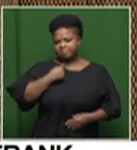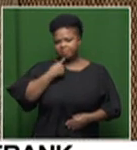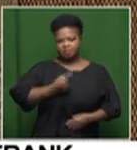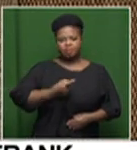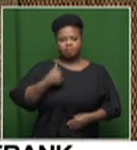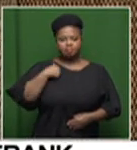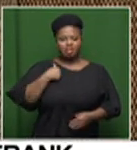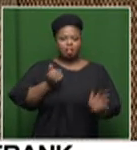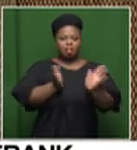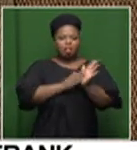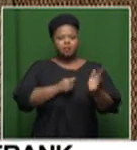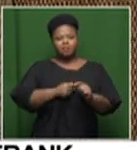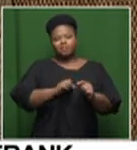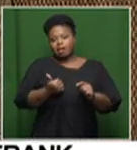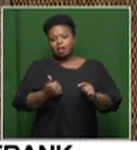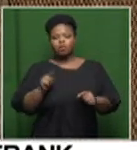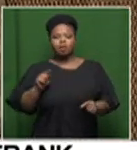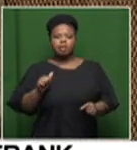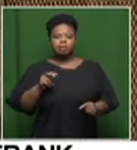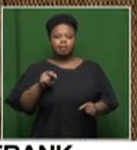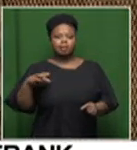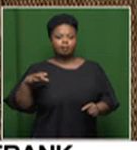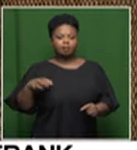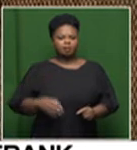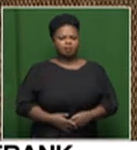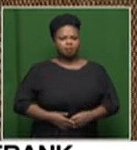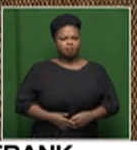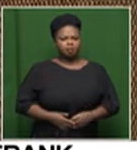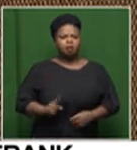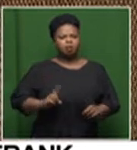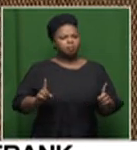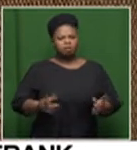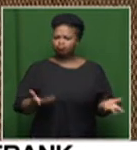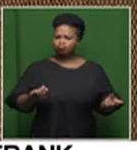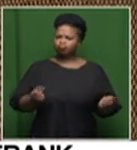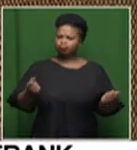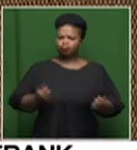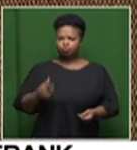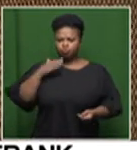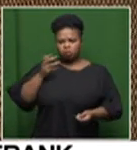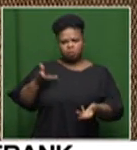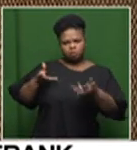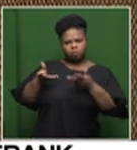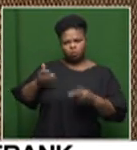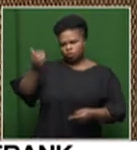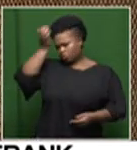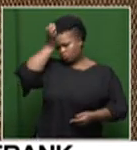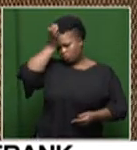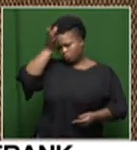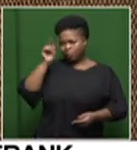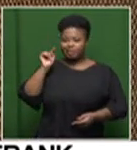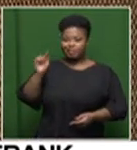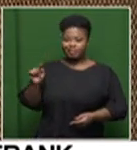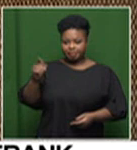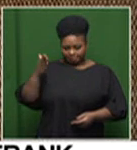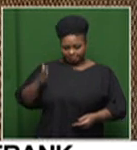thought I was selling out to the ANC. But incidentally, when we spoke with Mr. Jacob Zuma, when